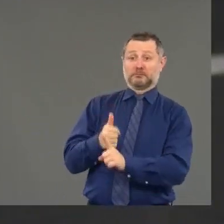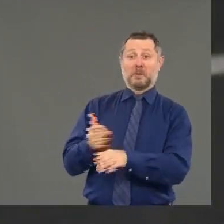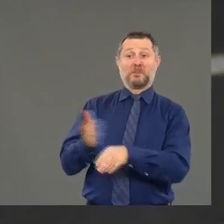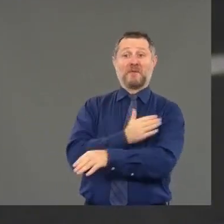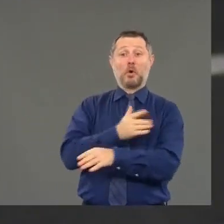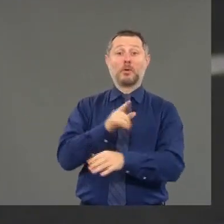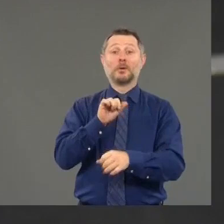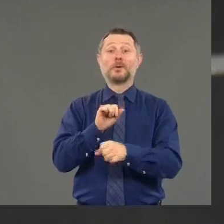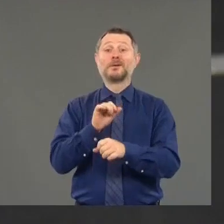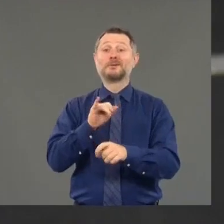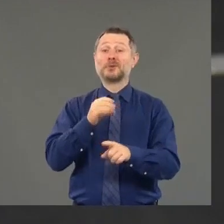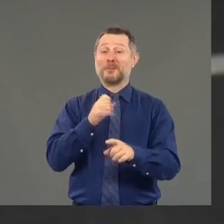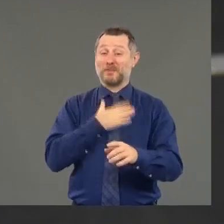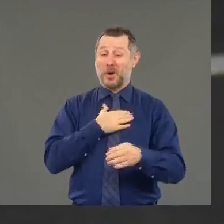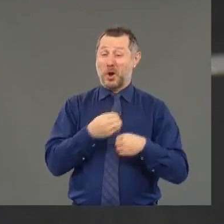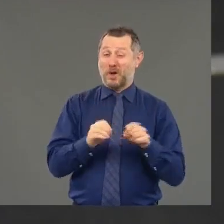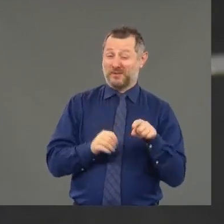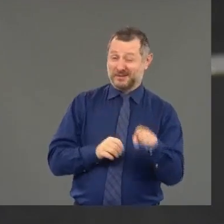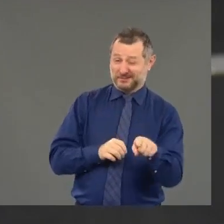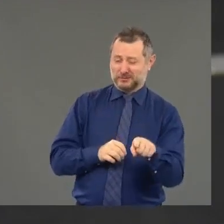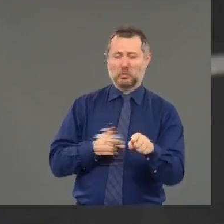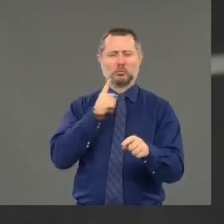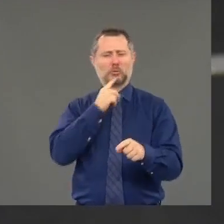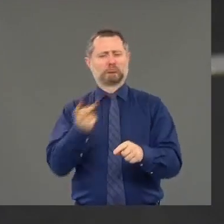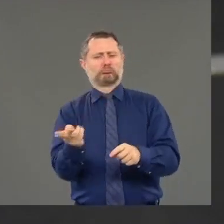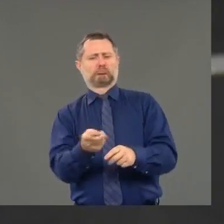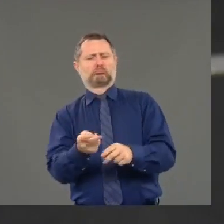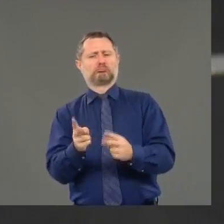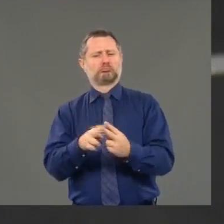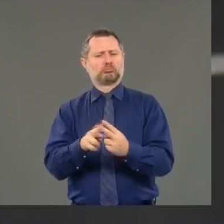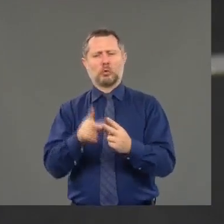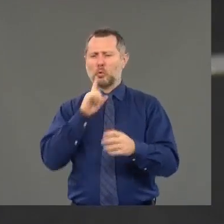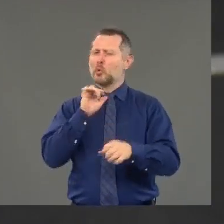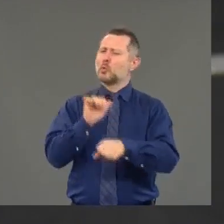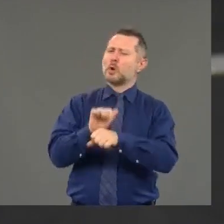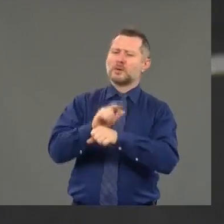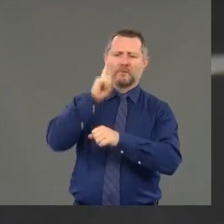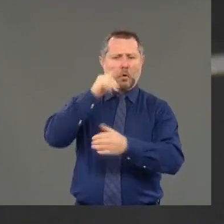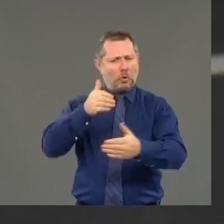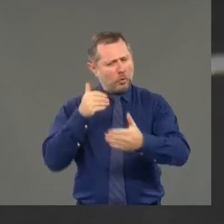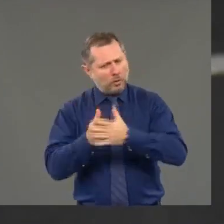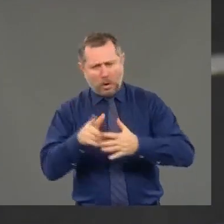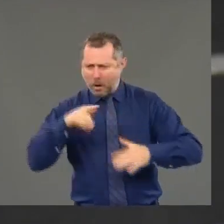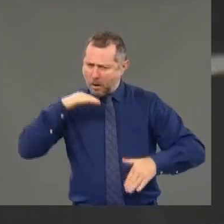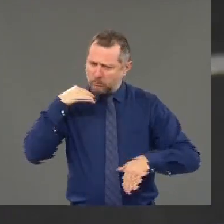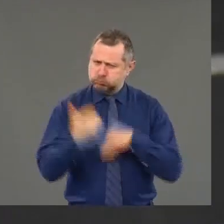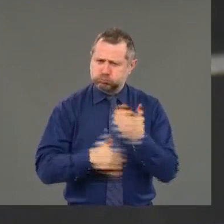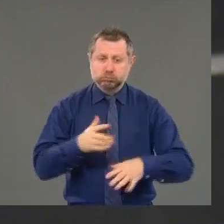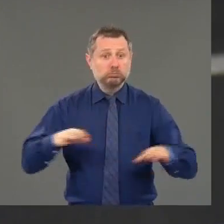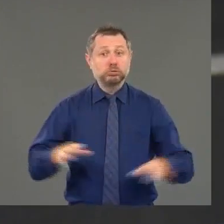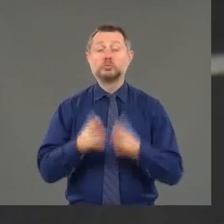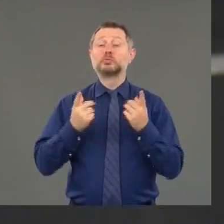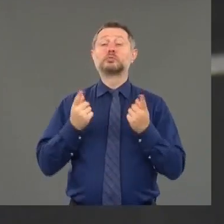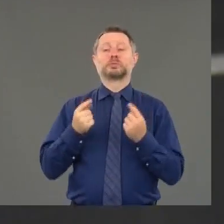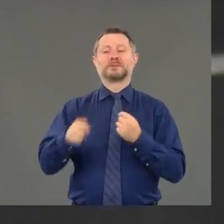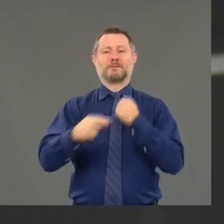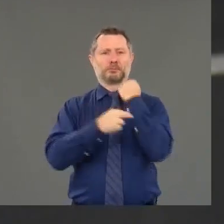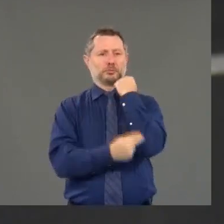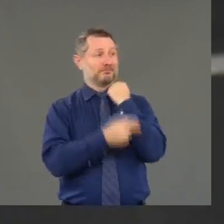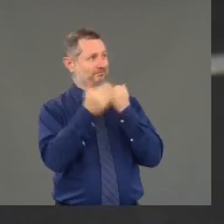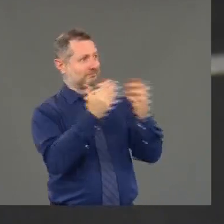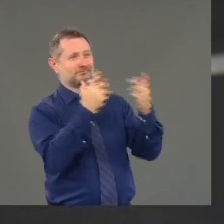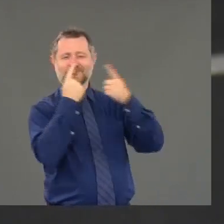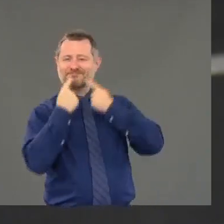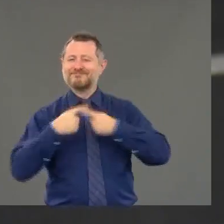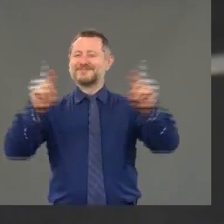the governor's office, they were the ones who were working very hard on making this bridge a reality together with